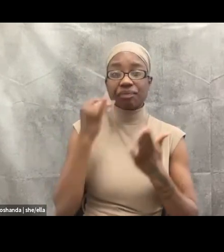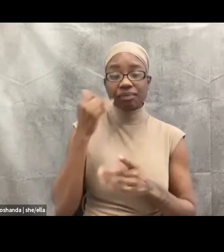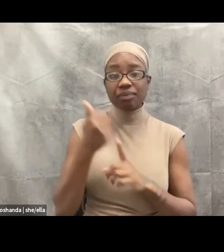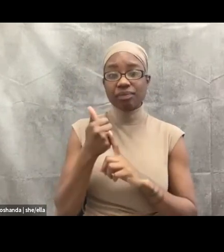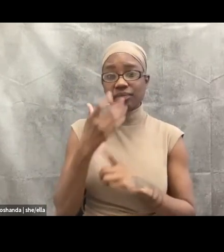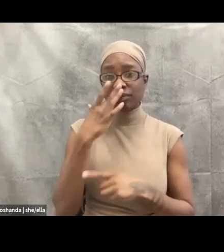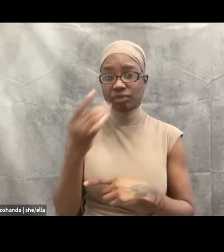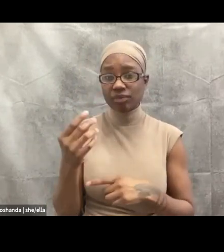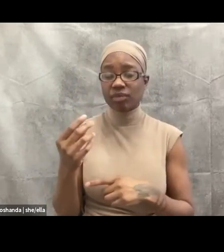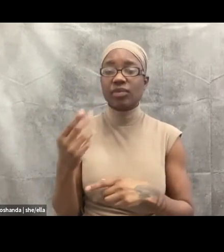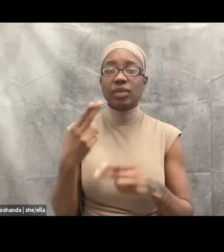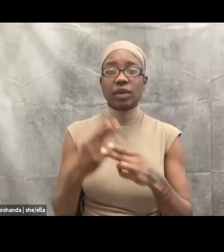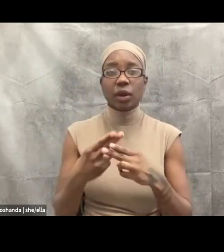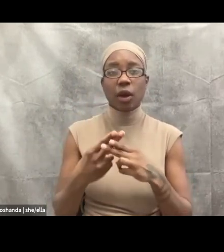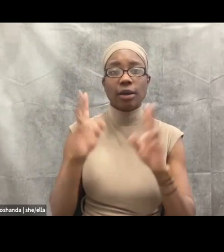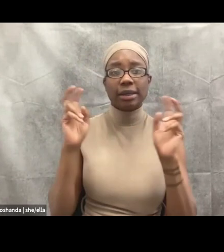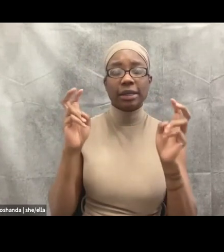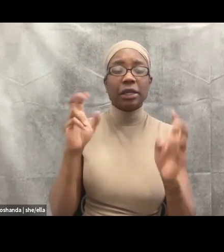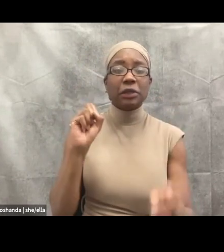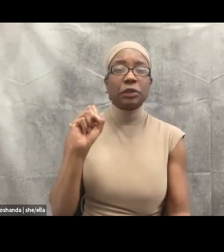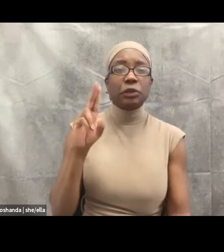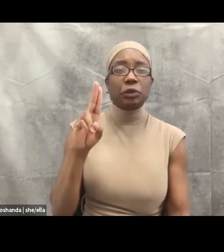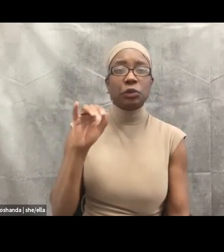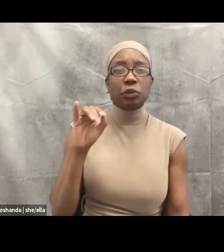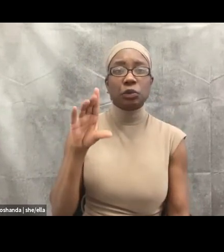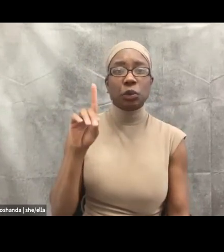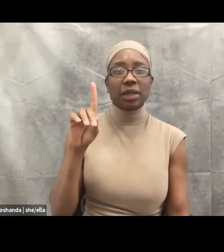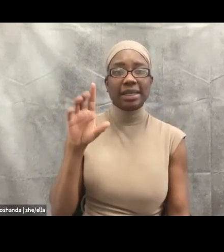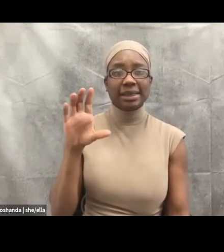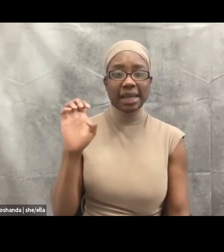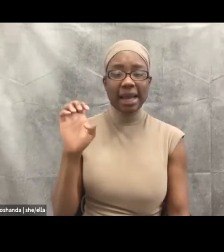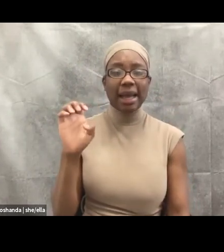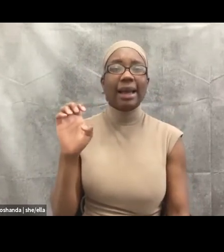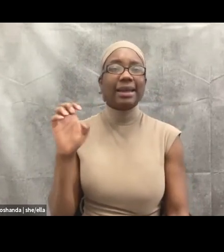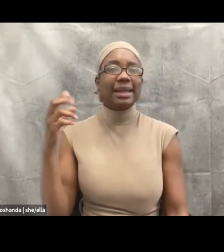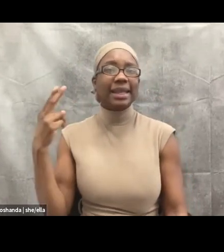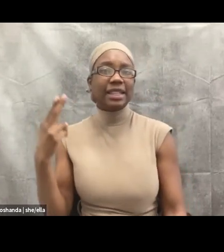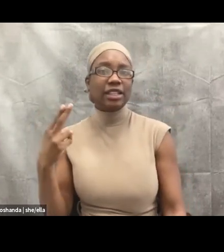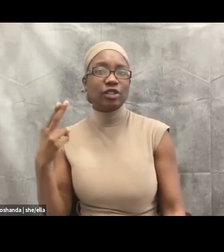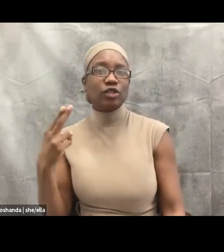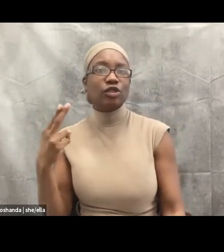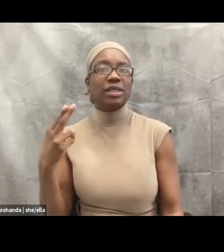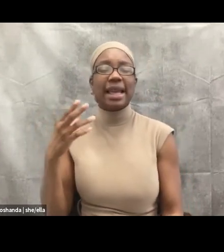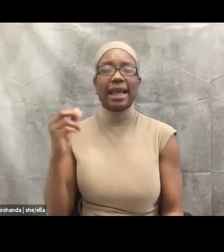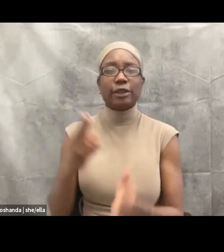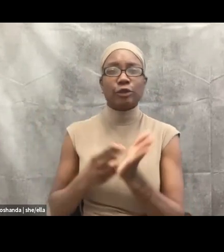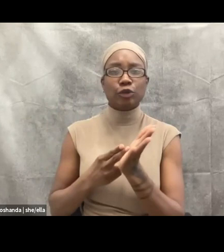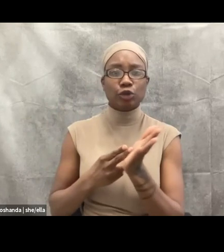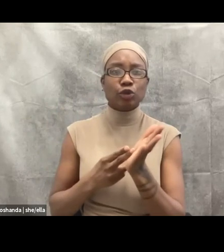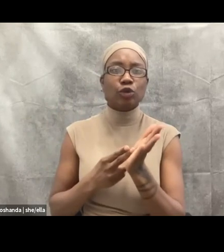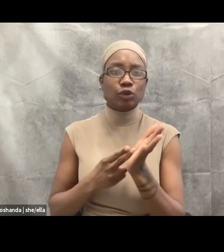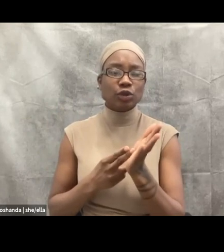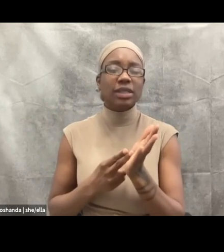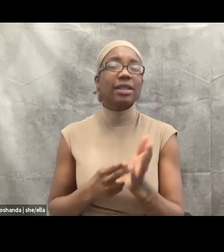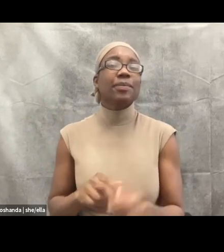Ian Marsh. The Critical Suicide Studies Network has information. Um, Rational Suicide, Irrational Laws is a great